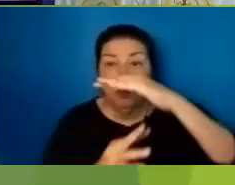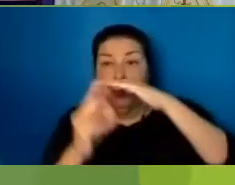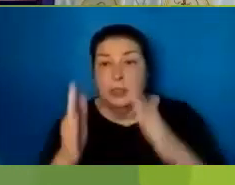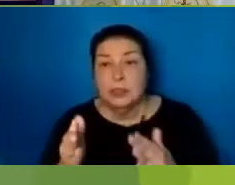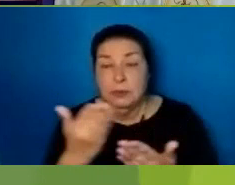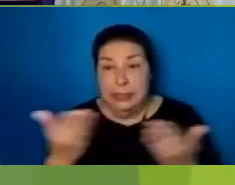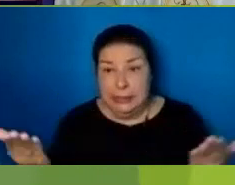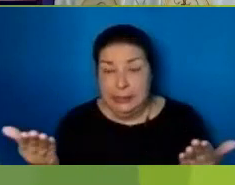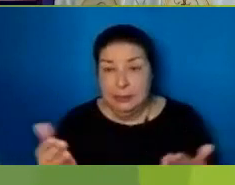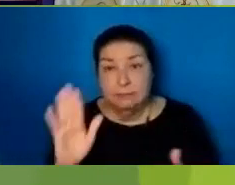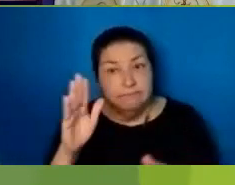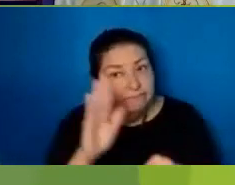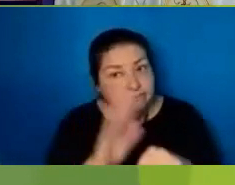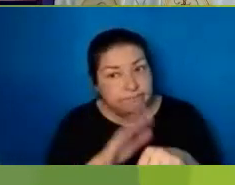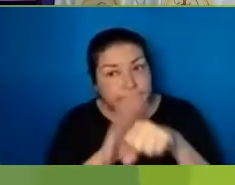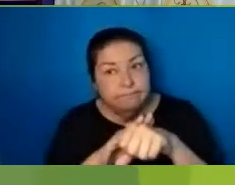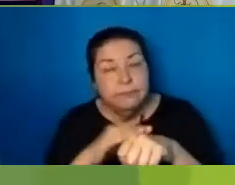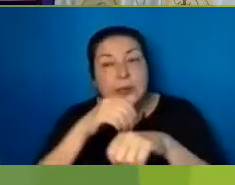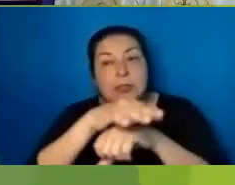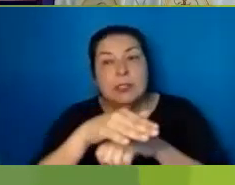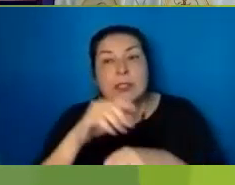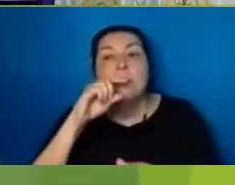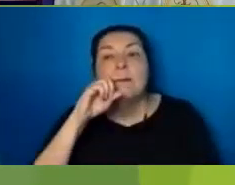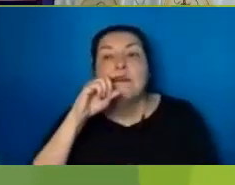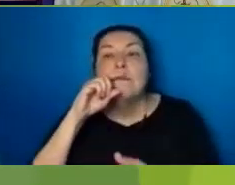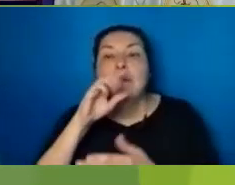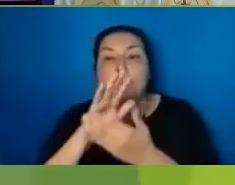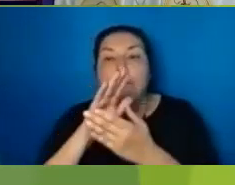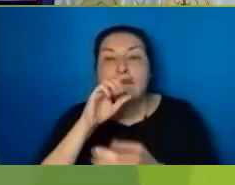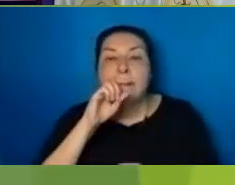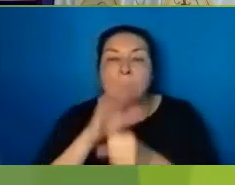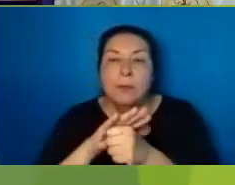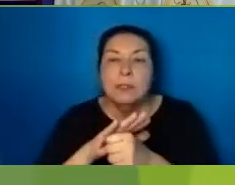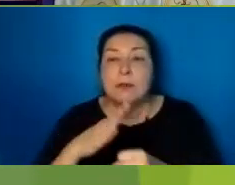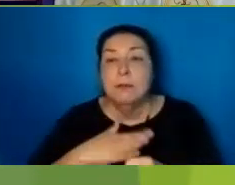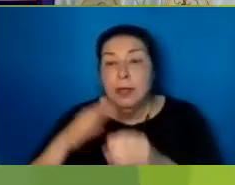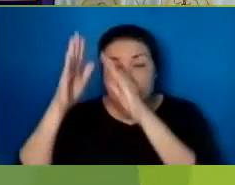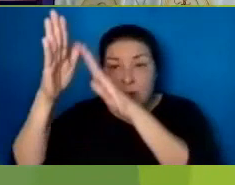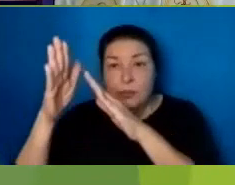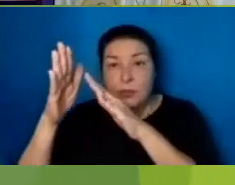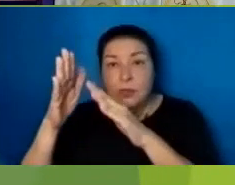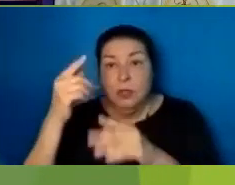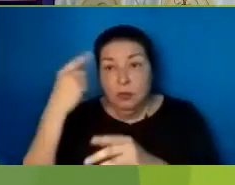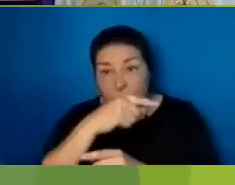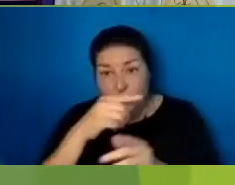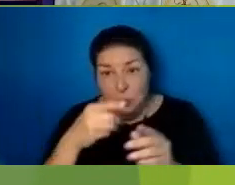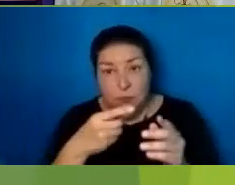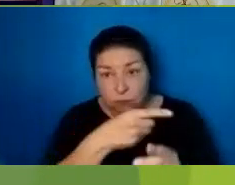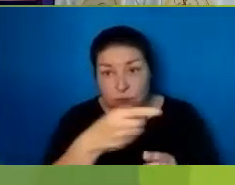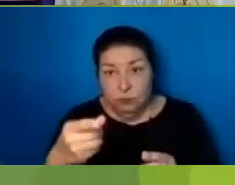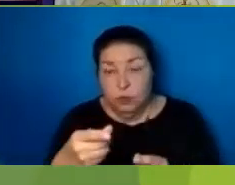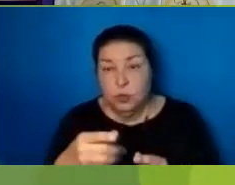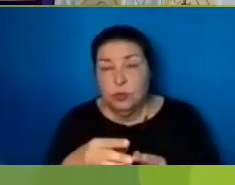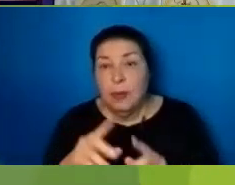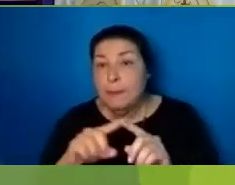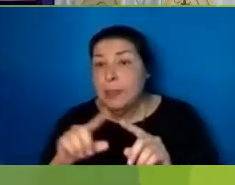behold I am sending the promise Of my Father upon you But stay in the city Until you are clothed With power from on high